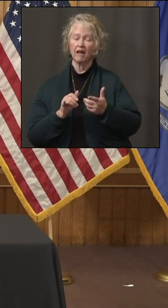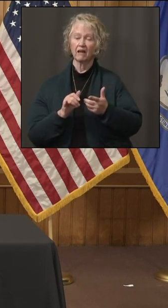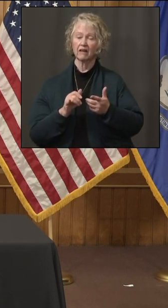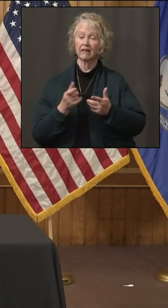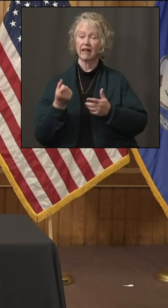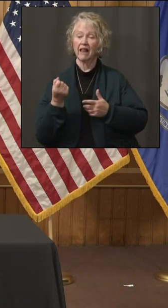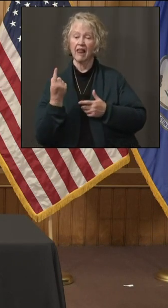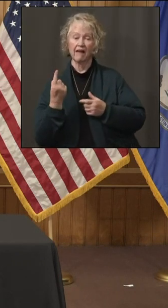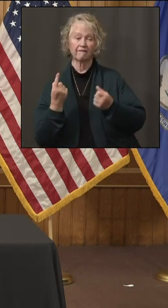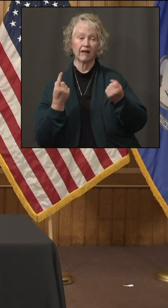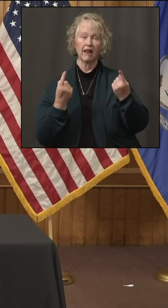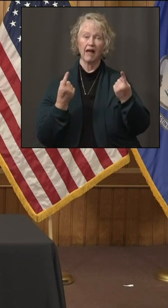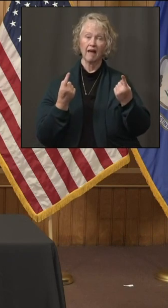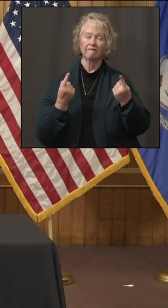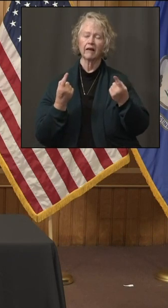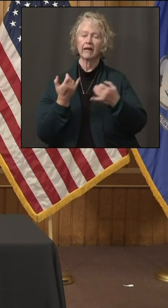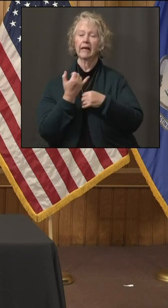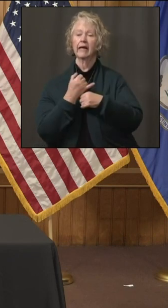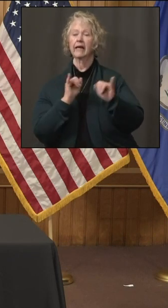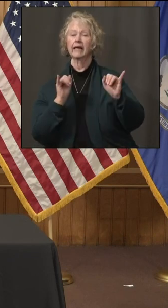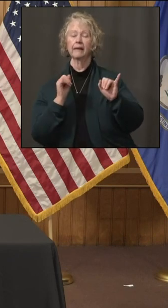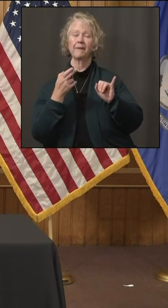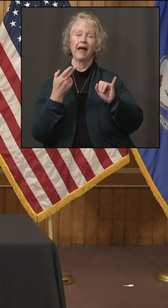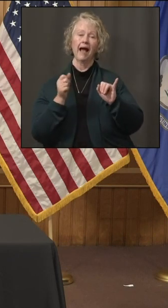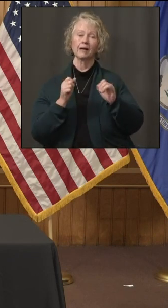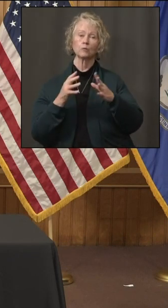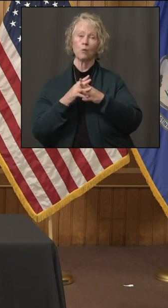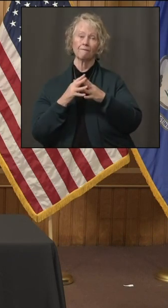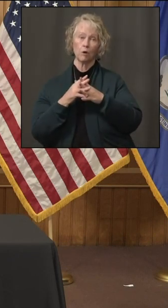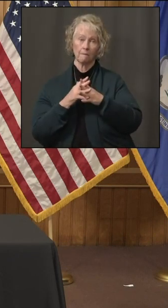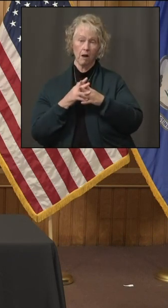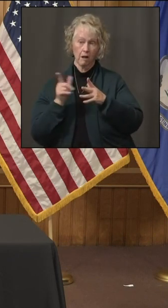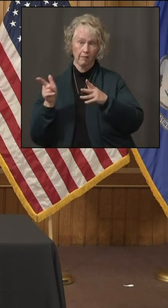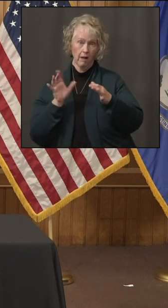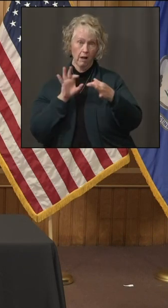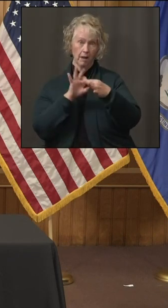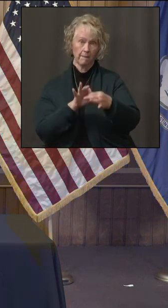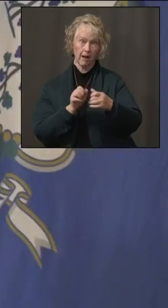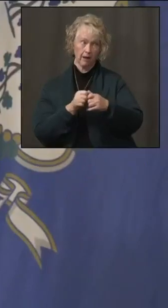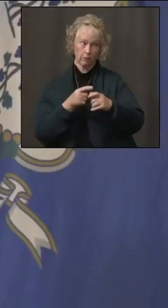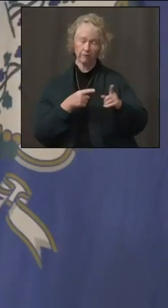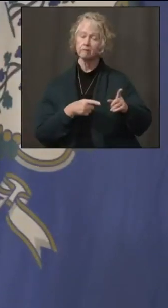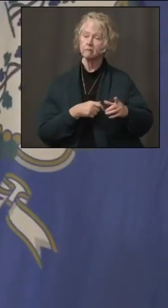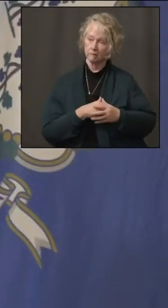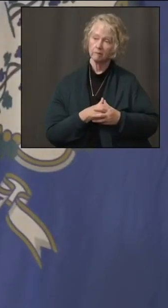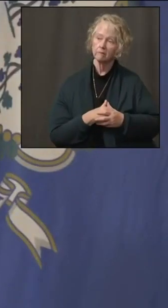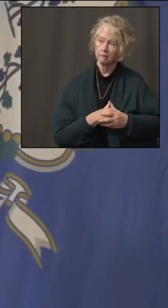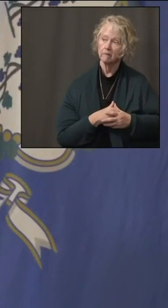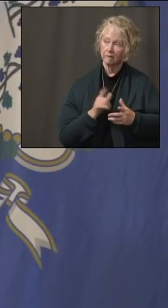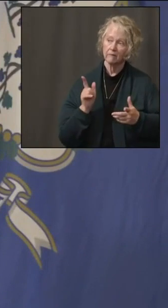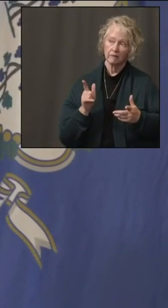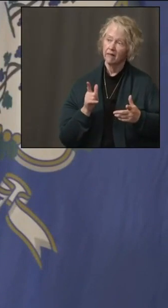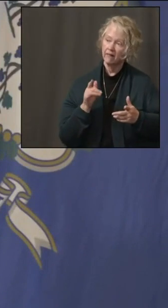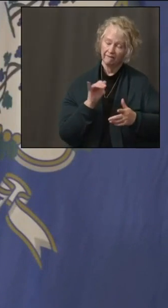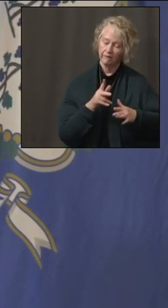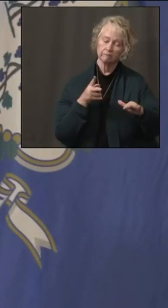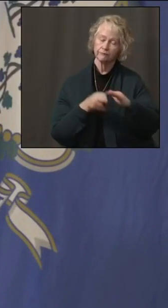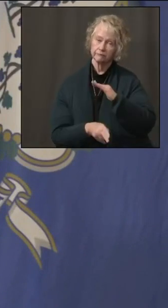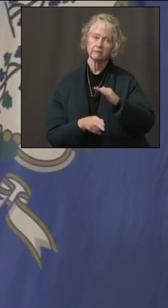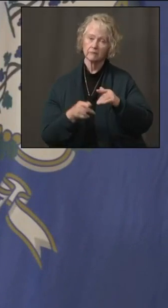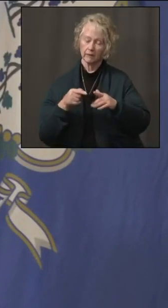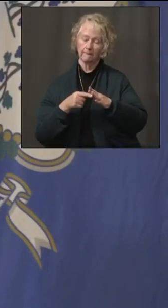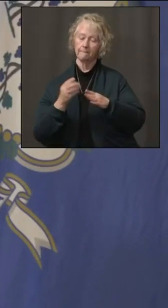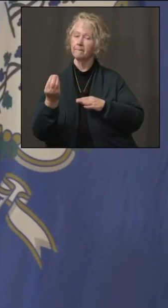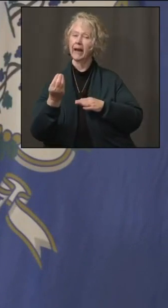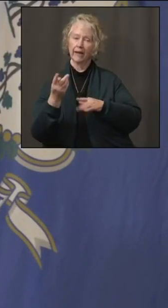-on-11 independent high school football league that's been set up? I believe it does as of Monday when it goes into effect.